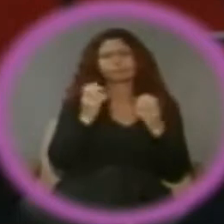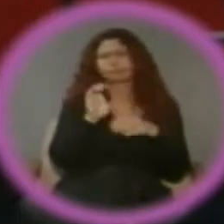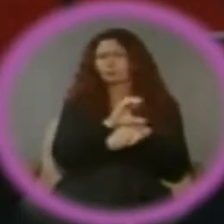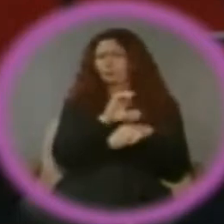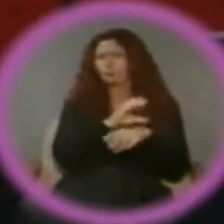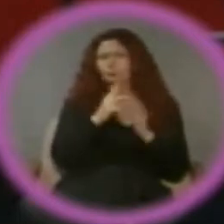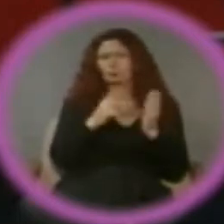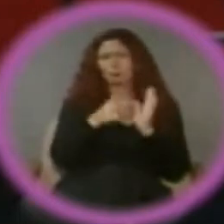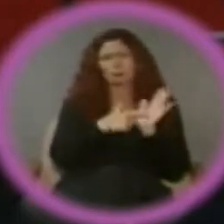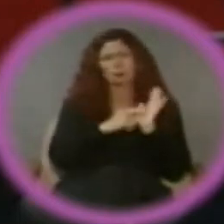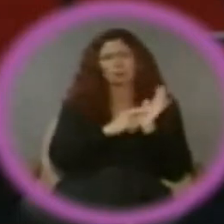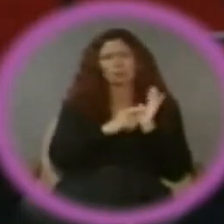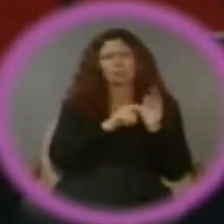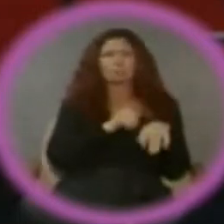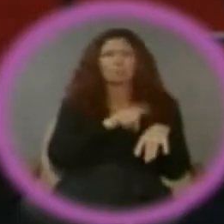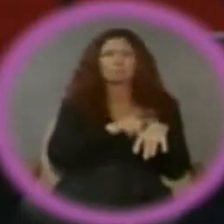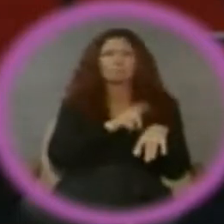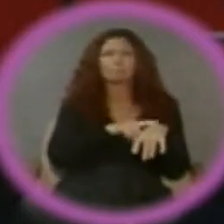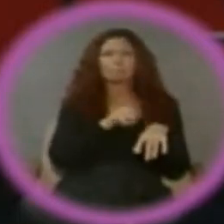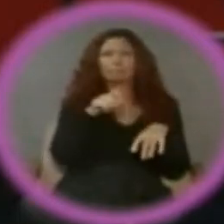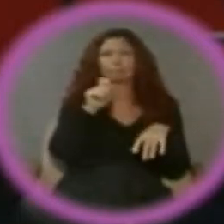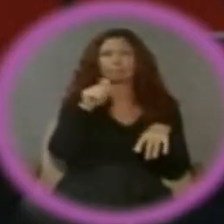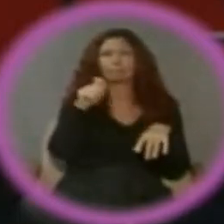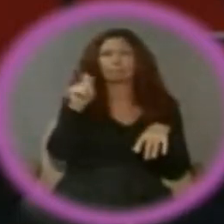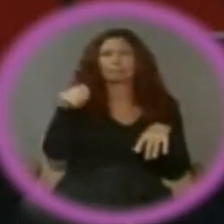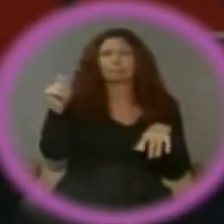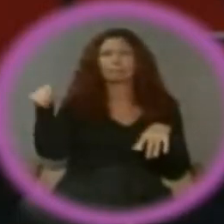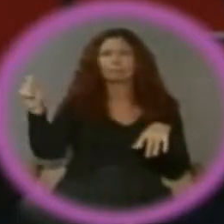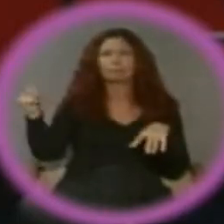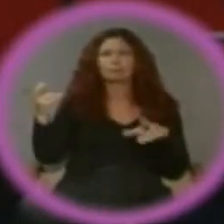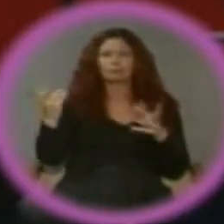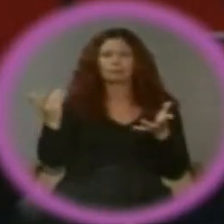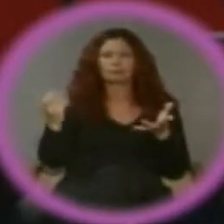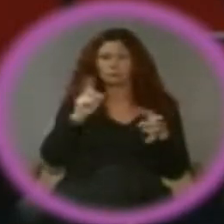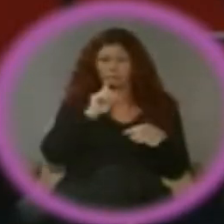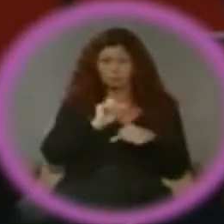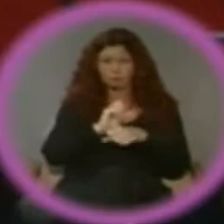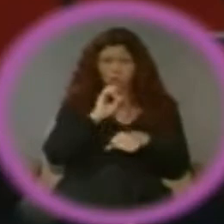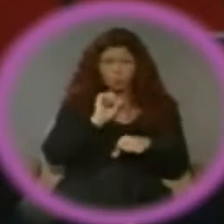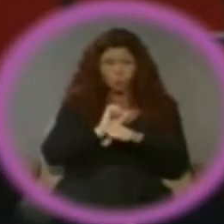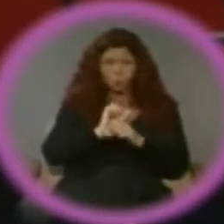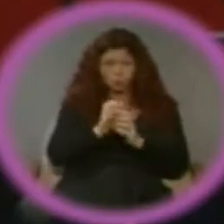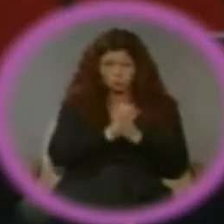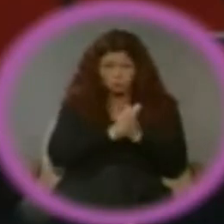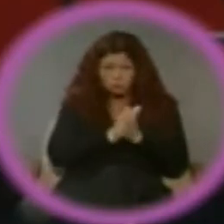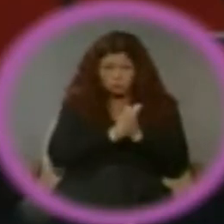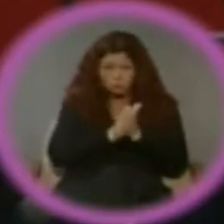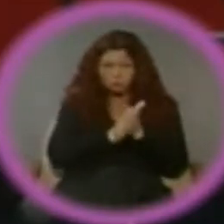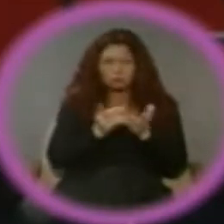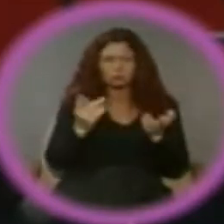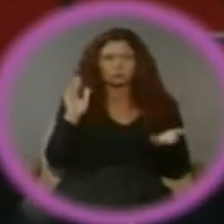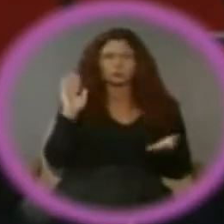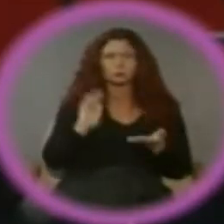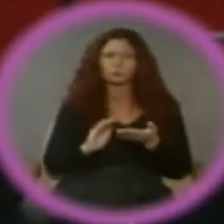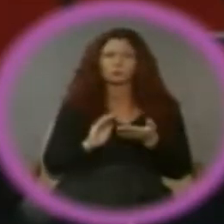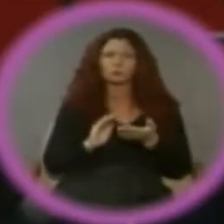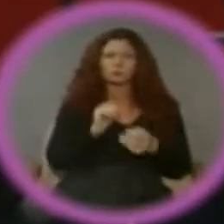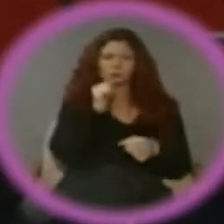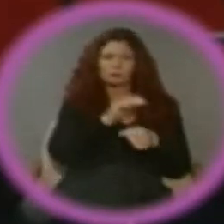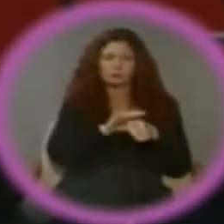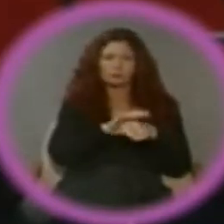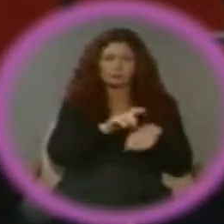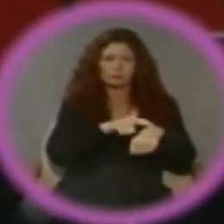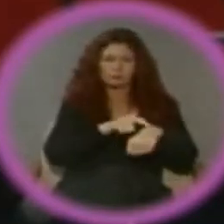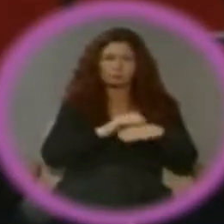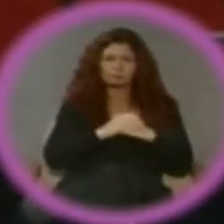of online activities and that cuts into the time that the kids are doing the homework so that the